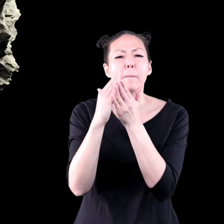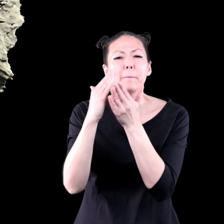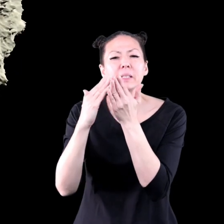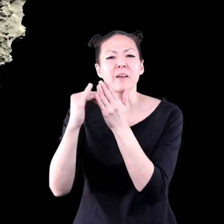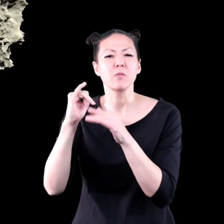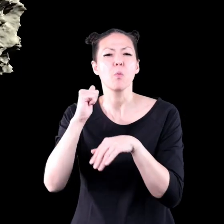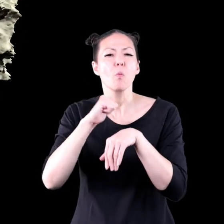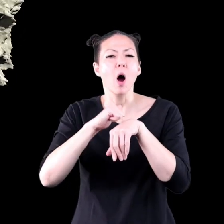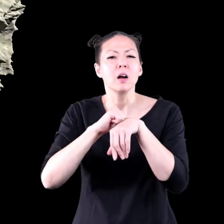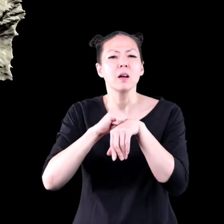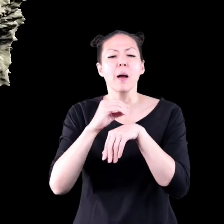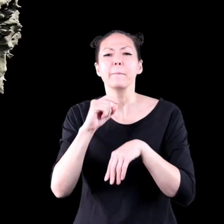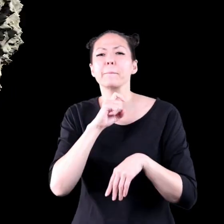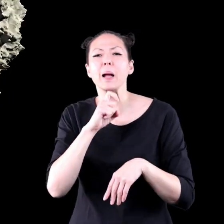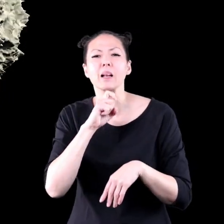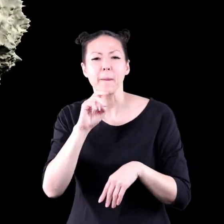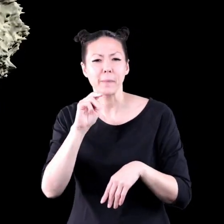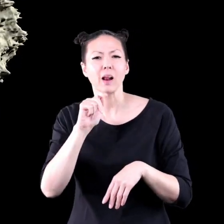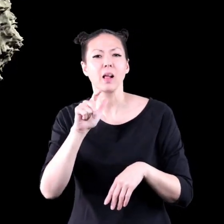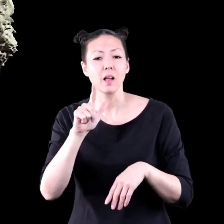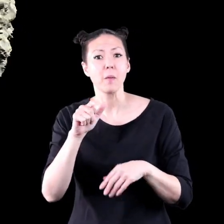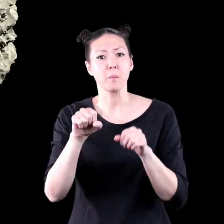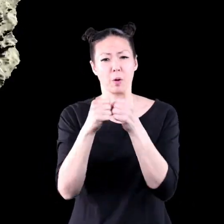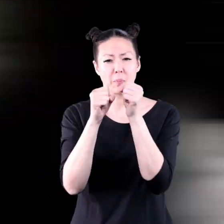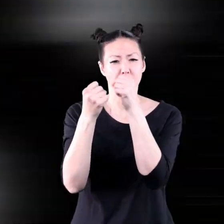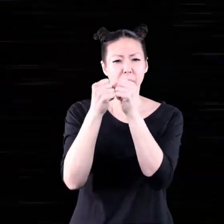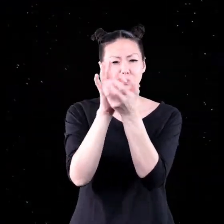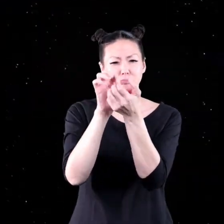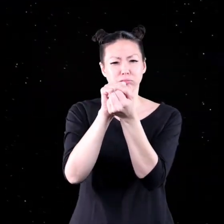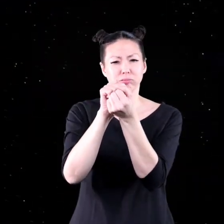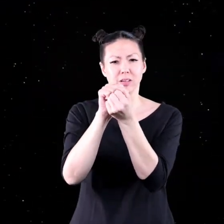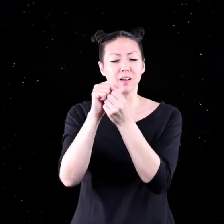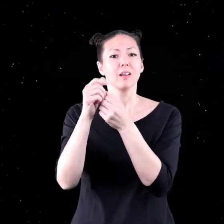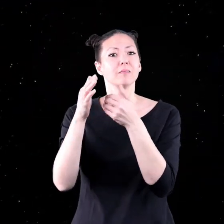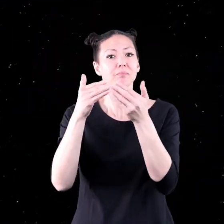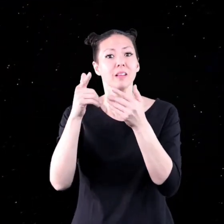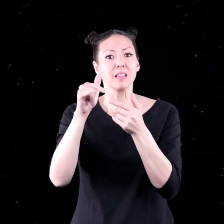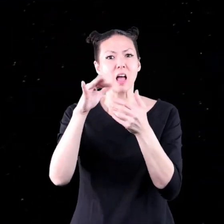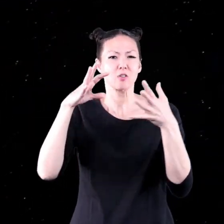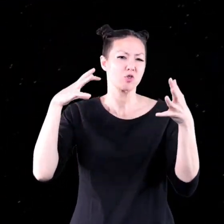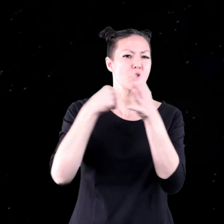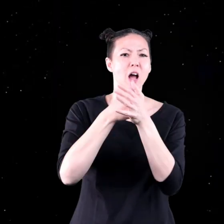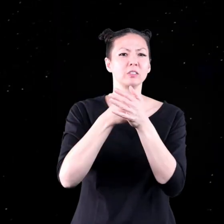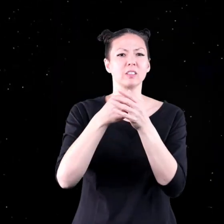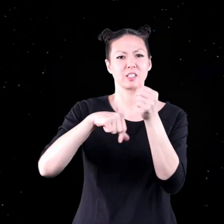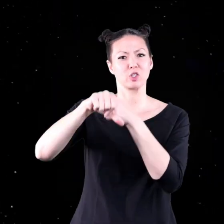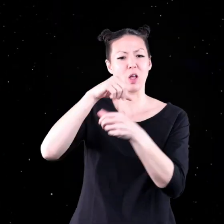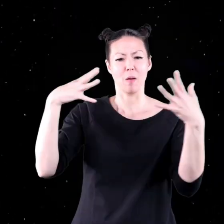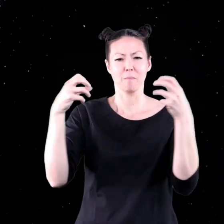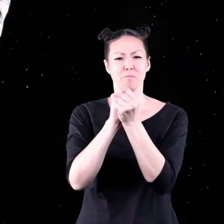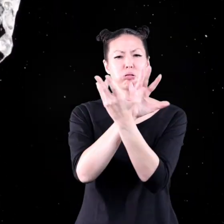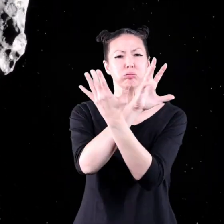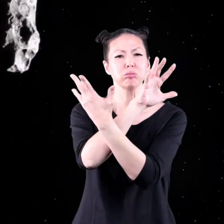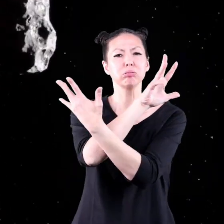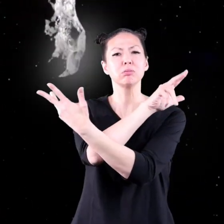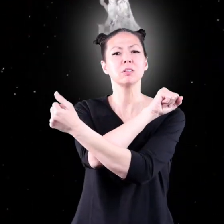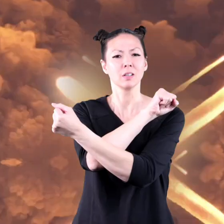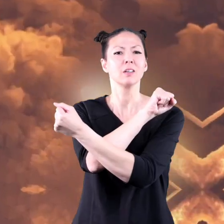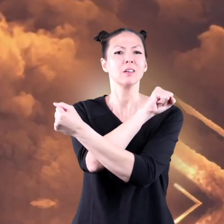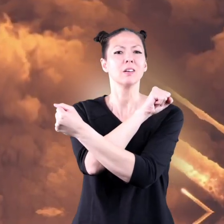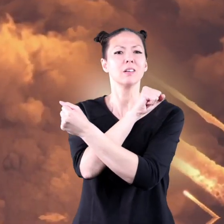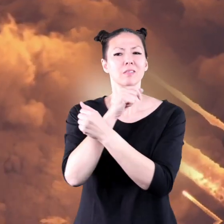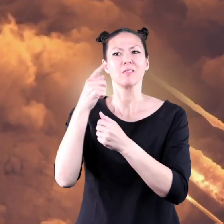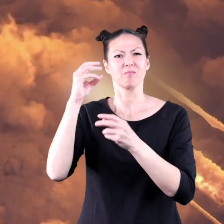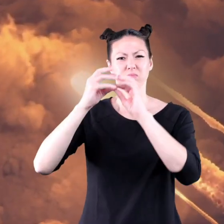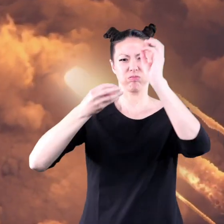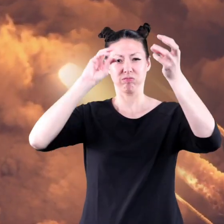Meteoroids are small pieces of rock or metal that break off a comet or an asteroid when they crash into each other. They